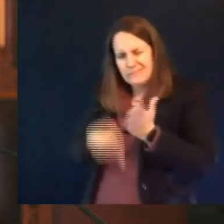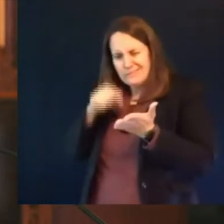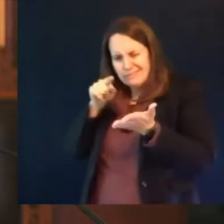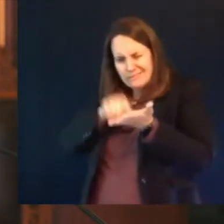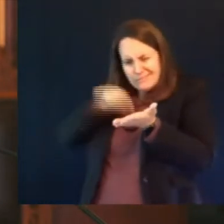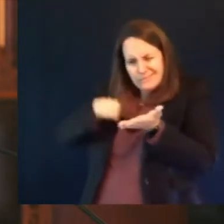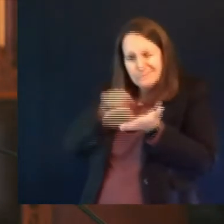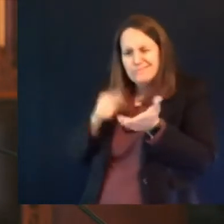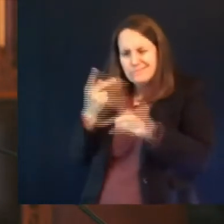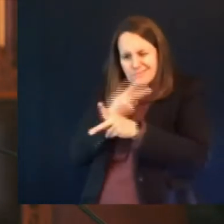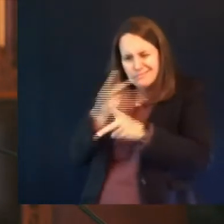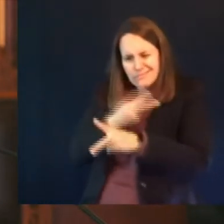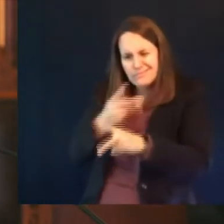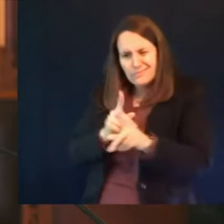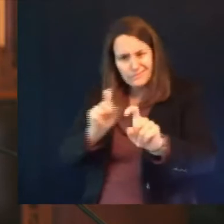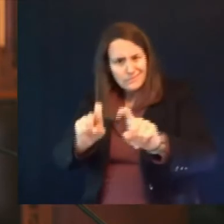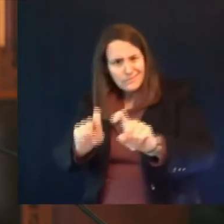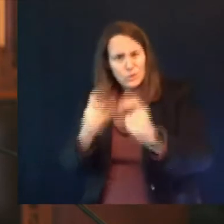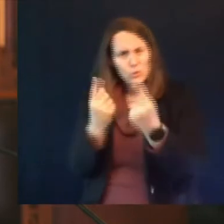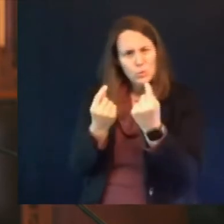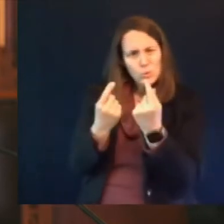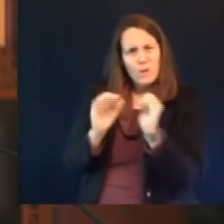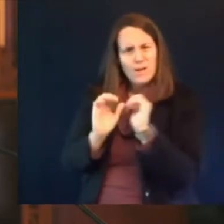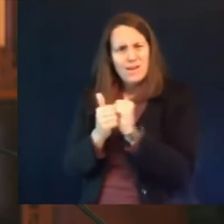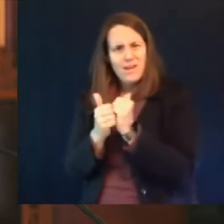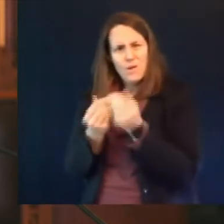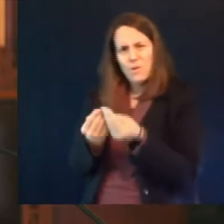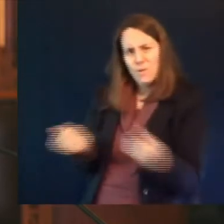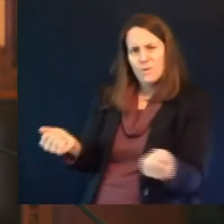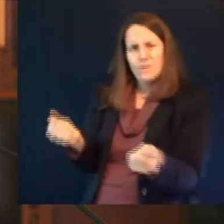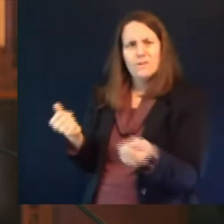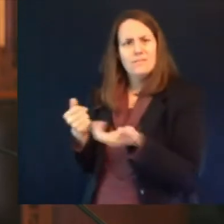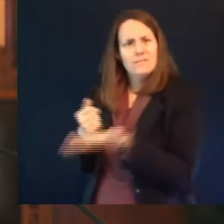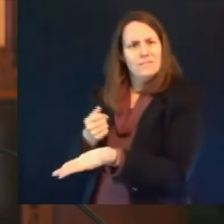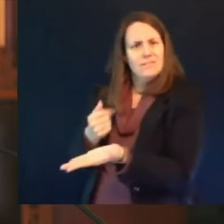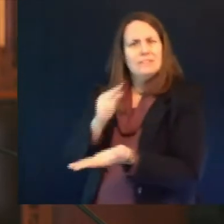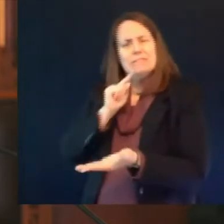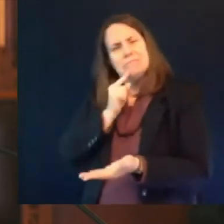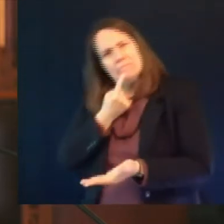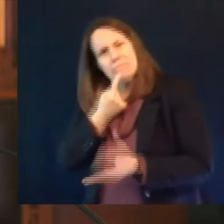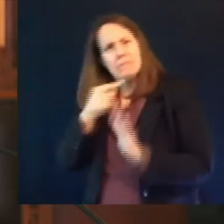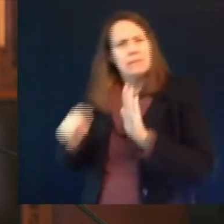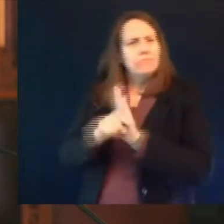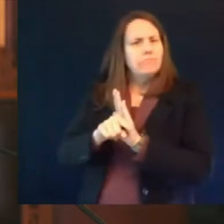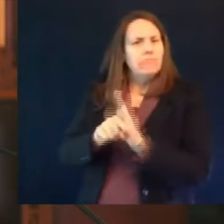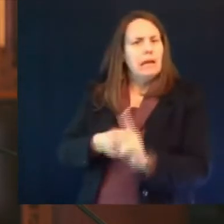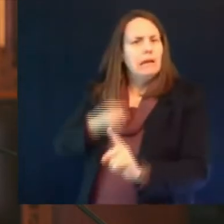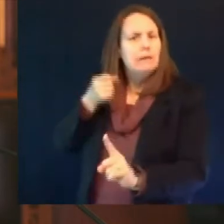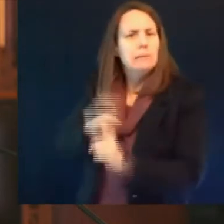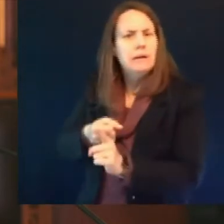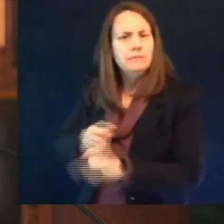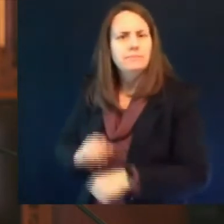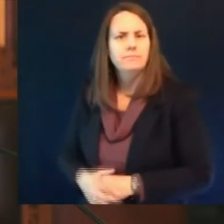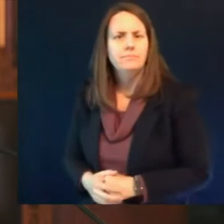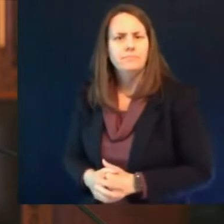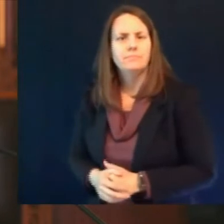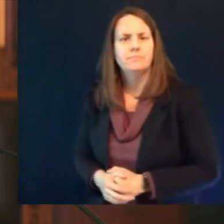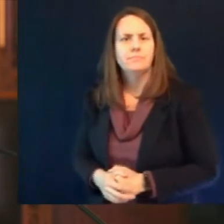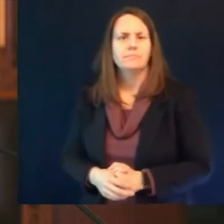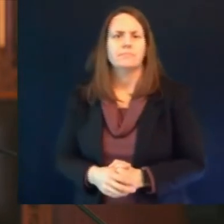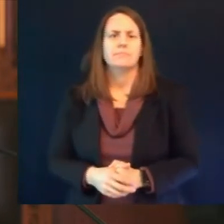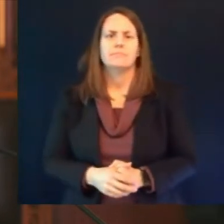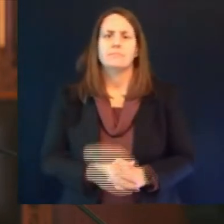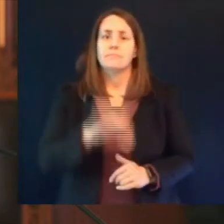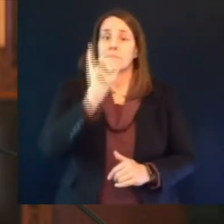very soon but if that's not the case we will continue our path forward with a really stable supply